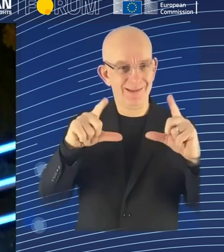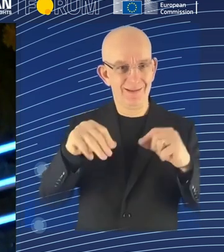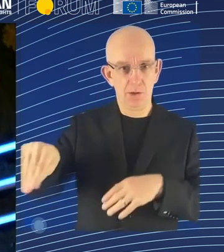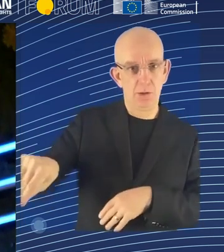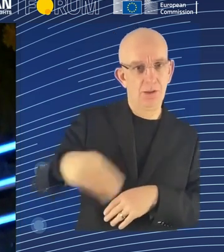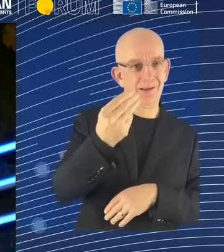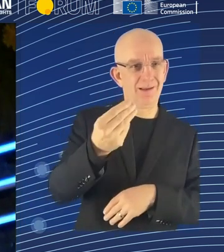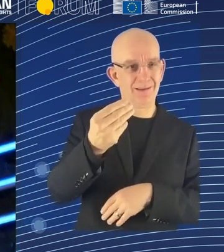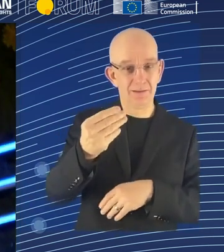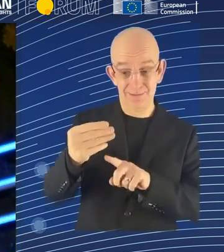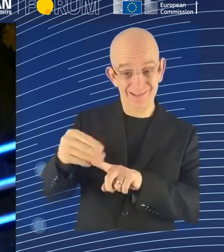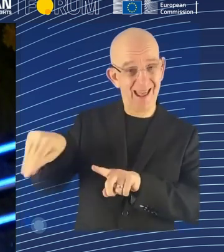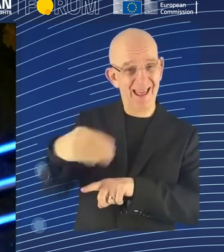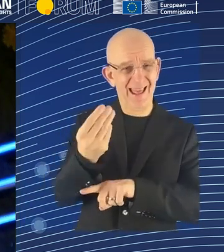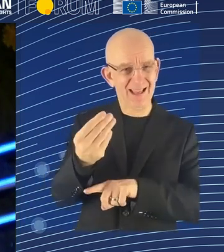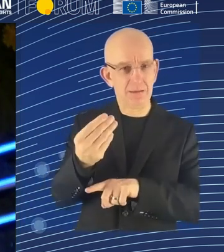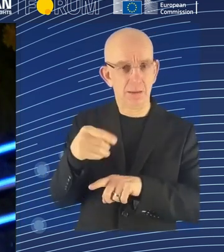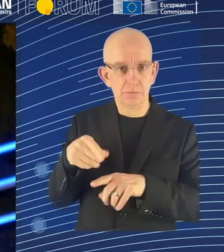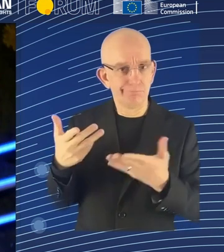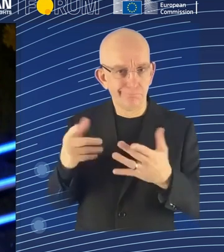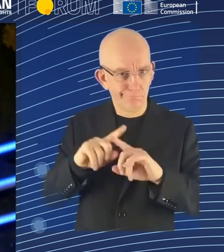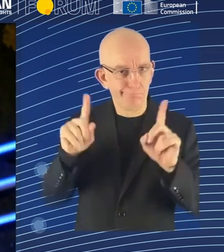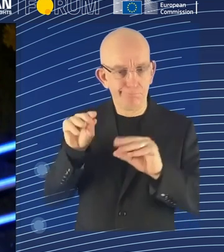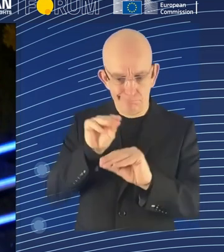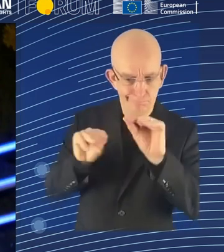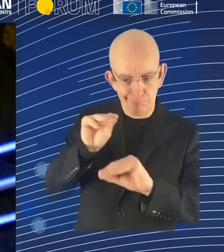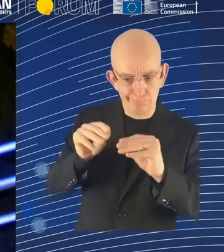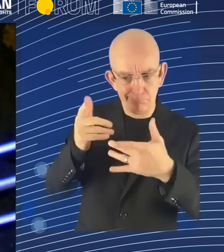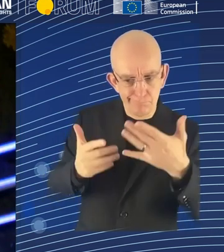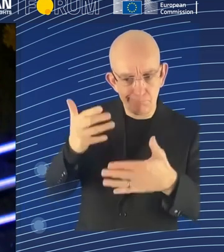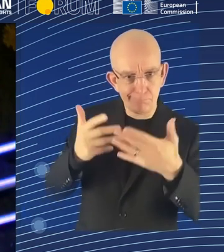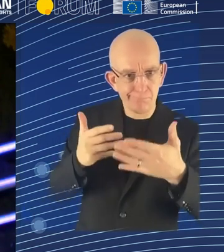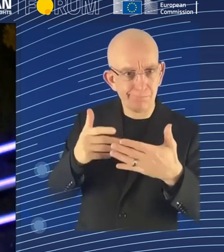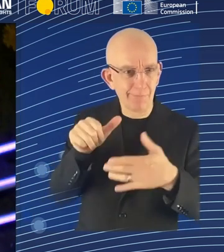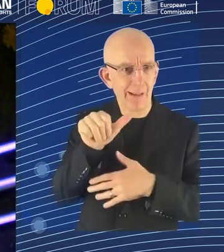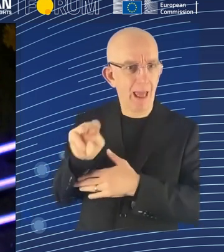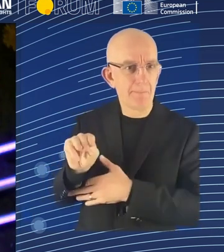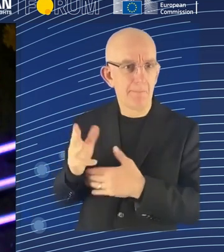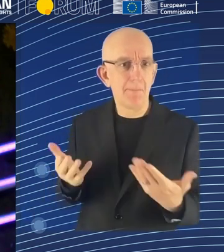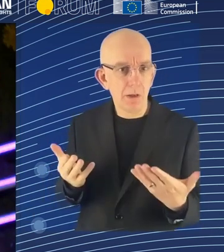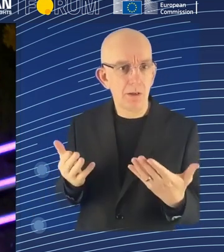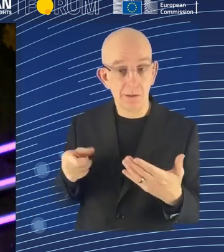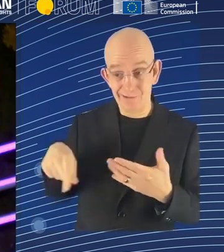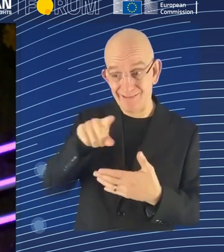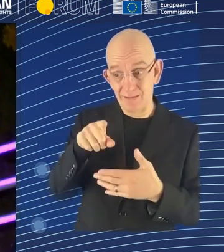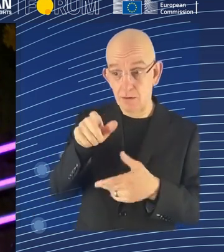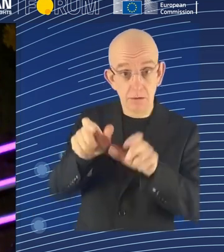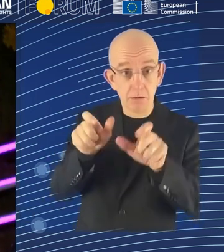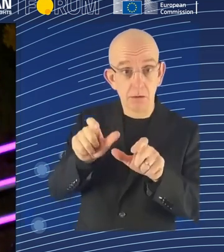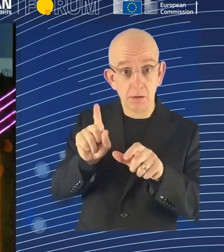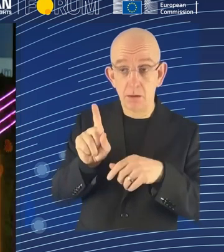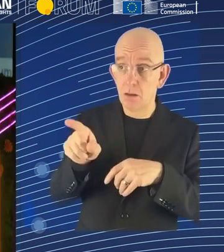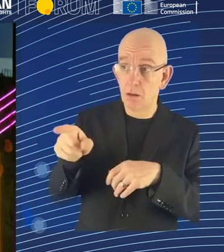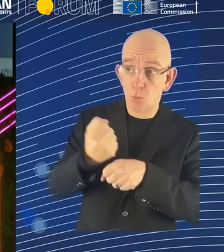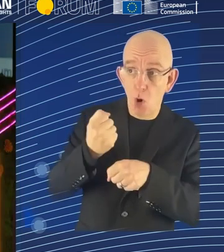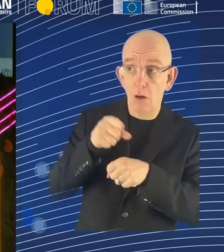of adjust the law to give works councils a stronger voice in, you know, what technologies firms should adopt?